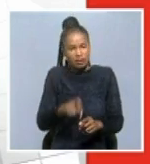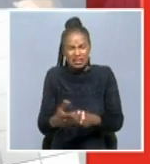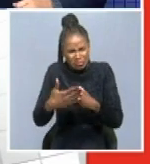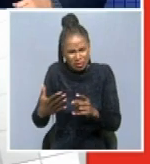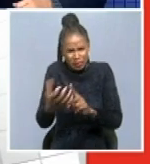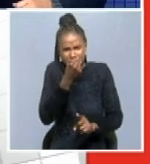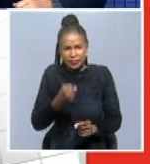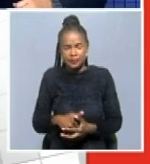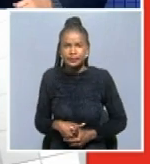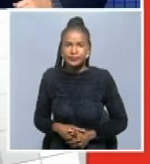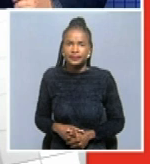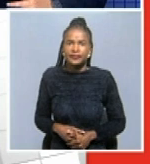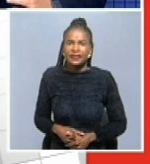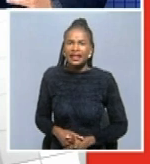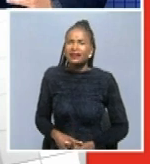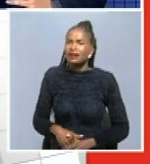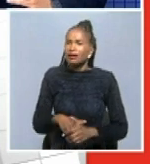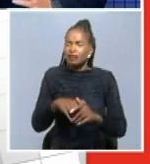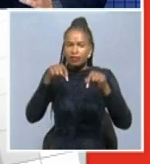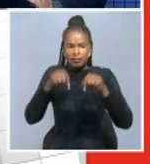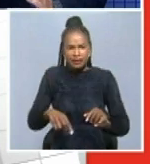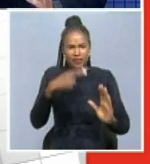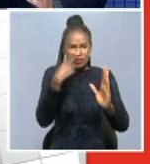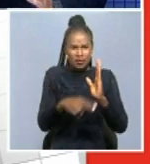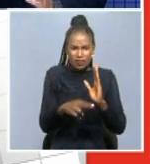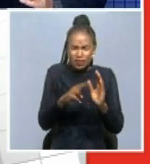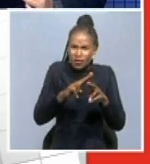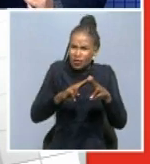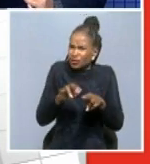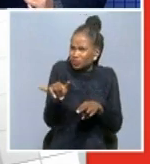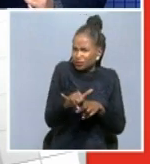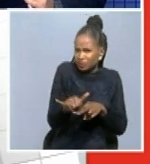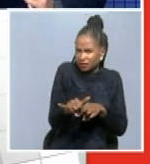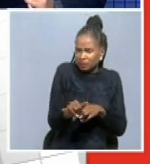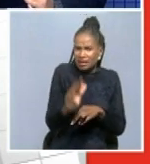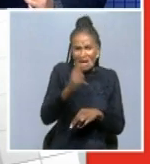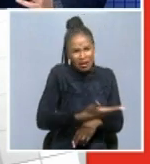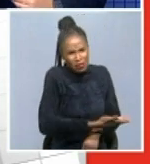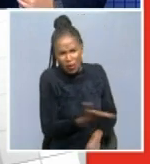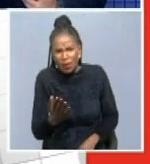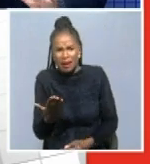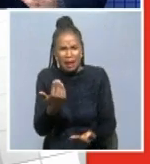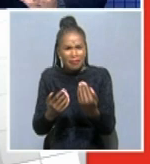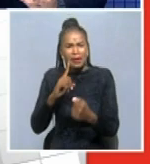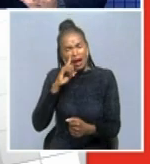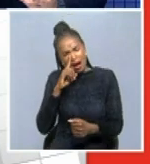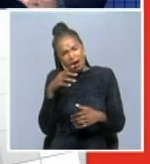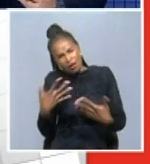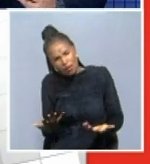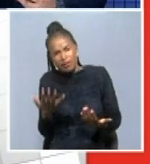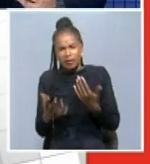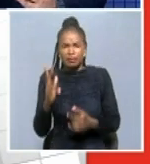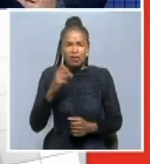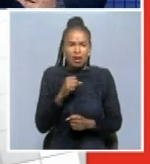So what is the criteria for this targeted testing? Can people, when they do experience any